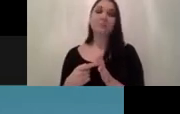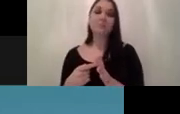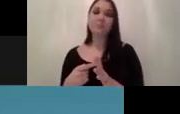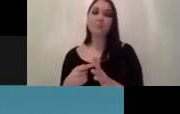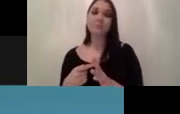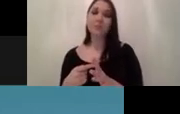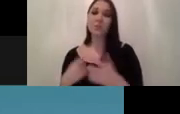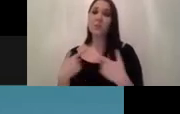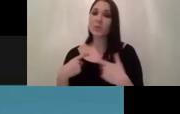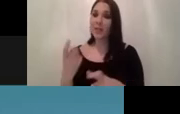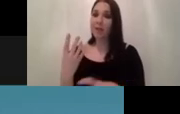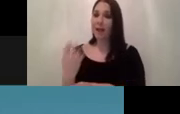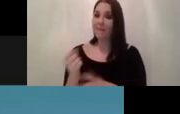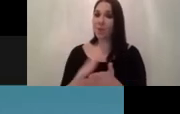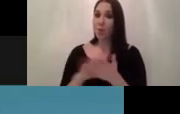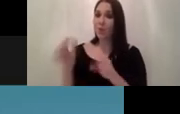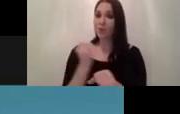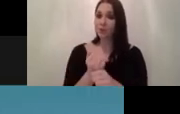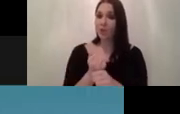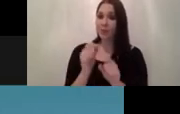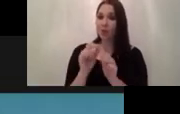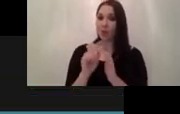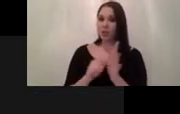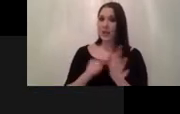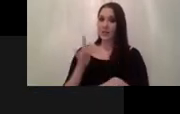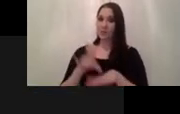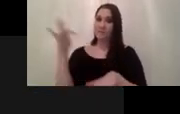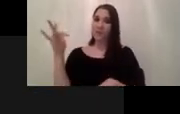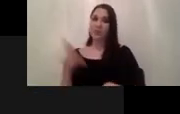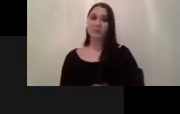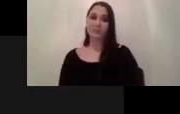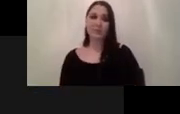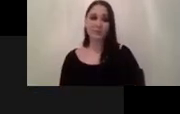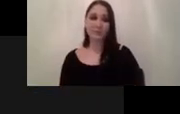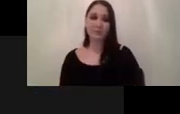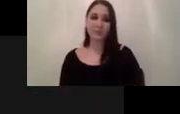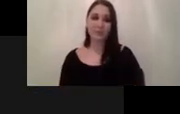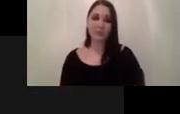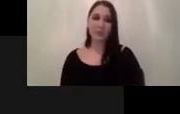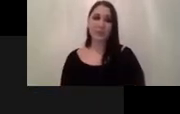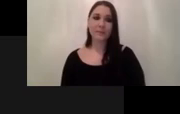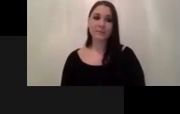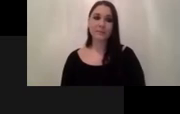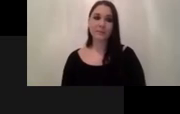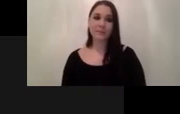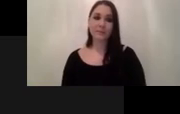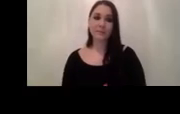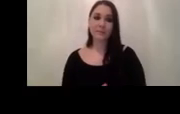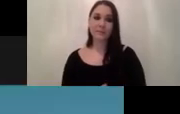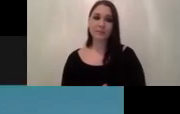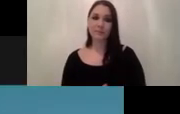holy grail projects to back everything up now let's look at some concrete